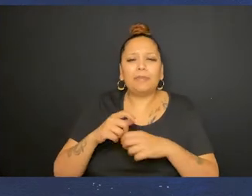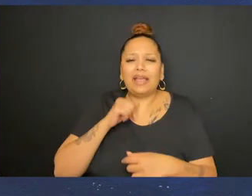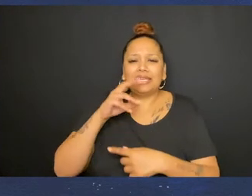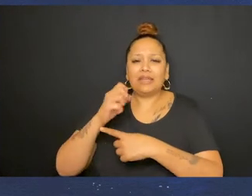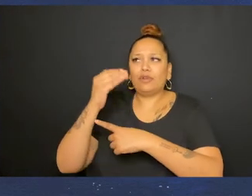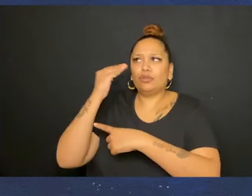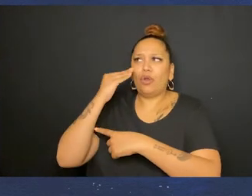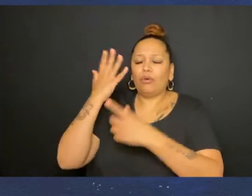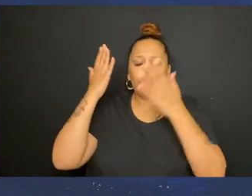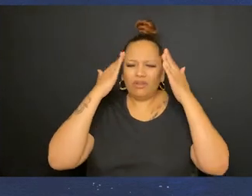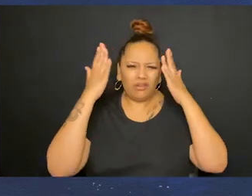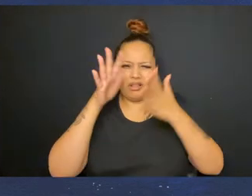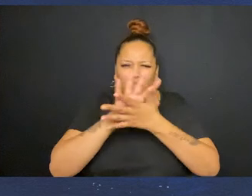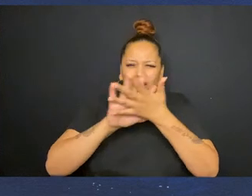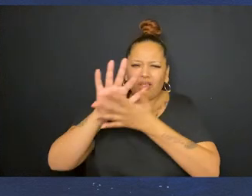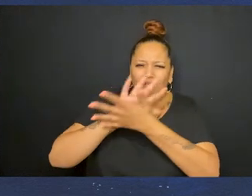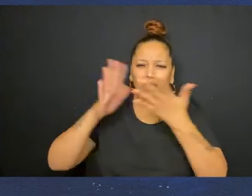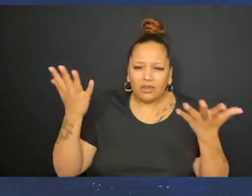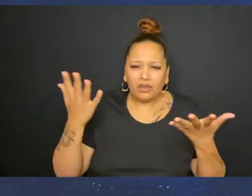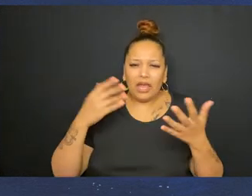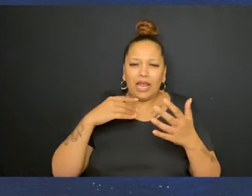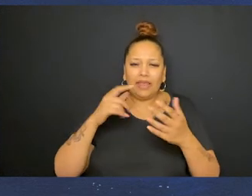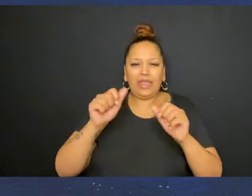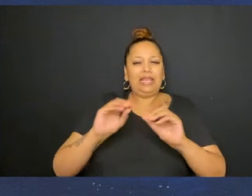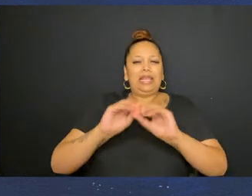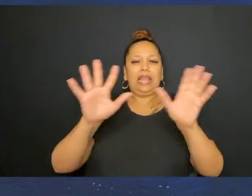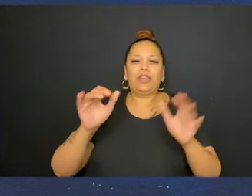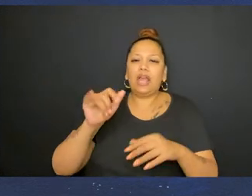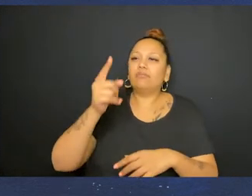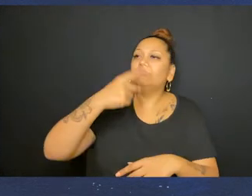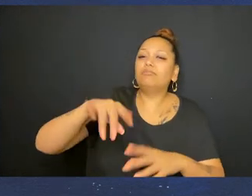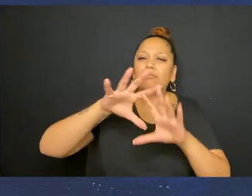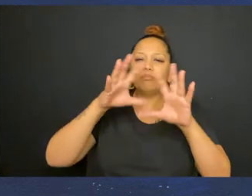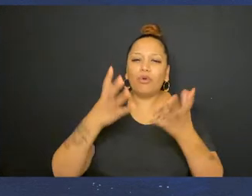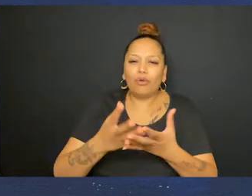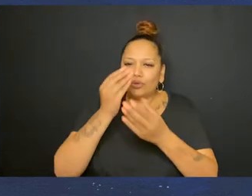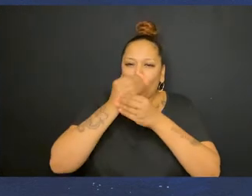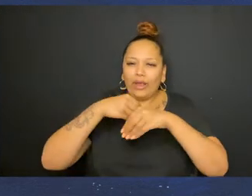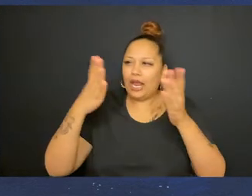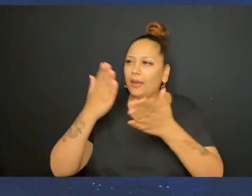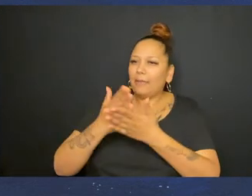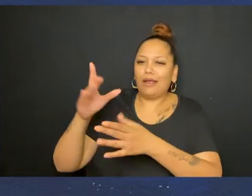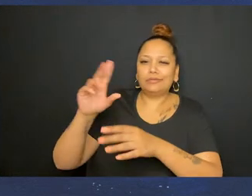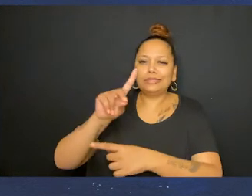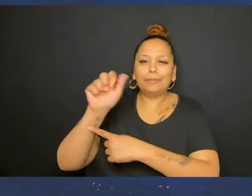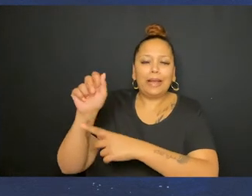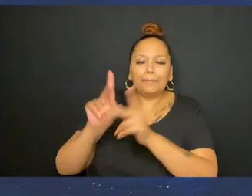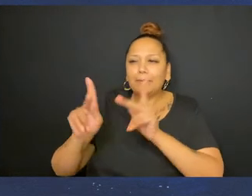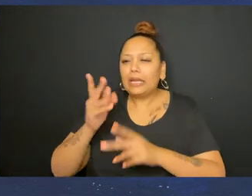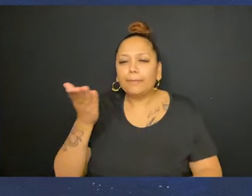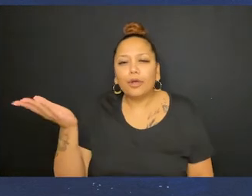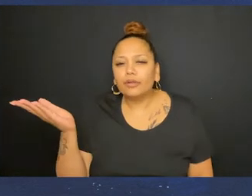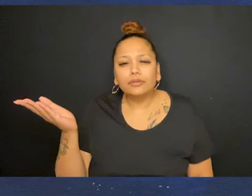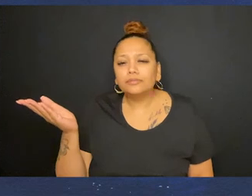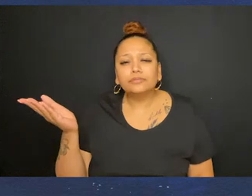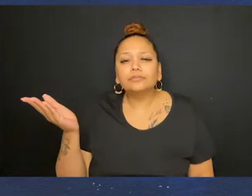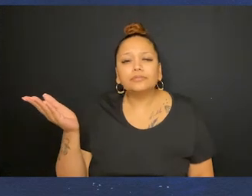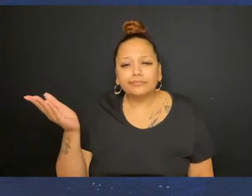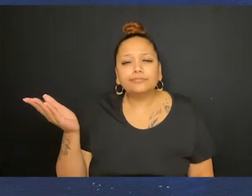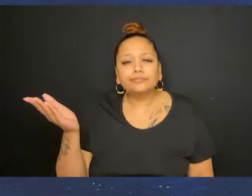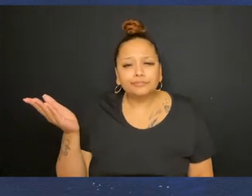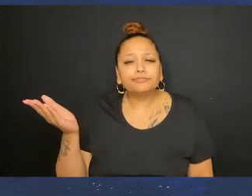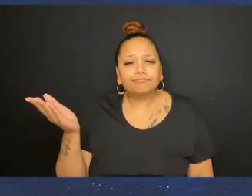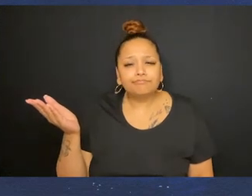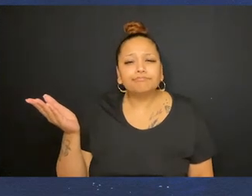I don't even know how to really wrap my head around that. It feels quite clear to me that majority of the world